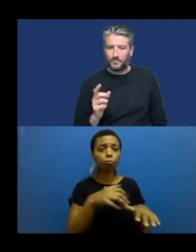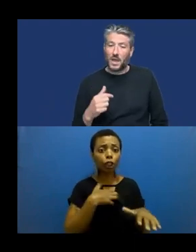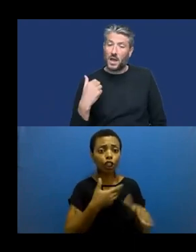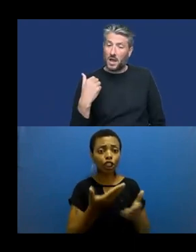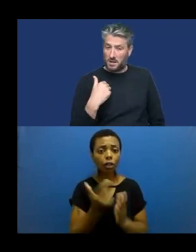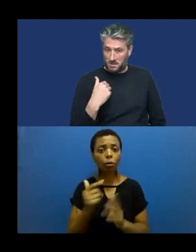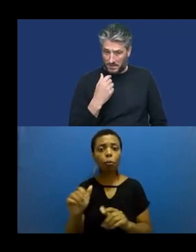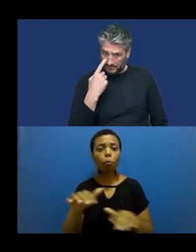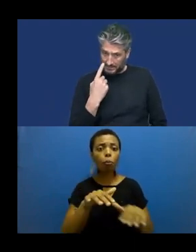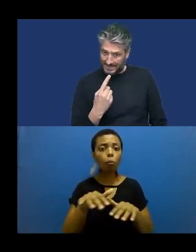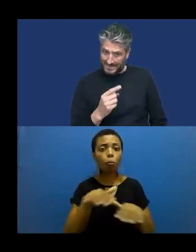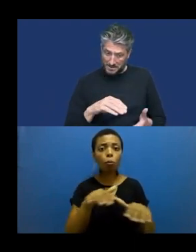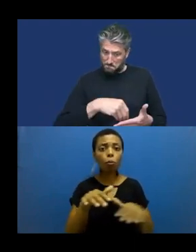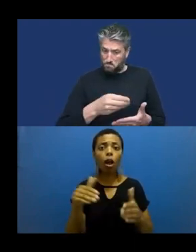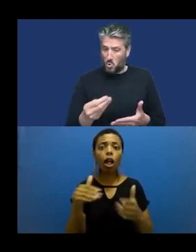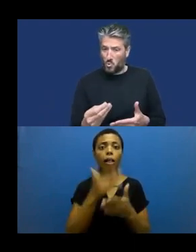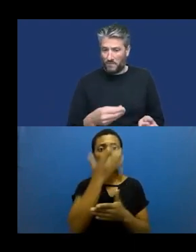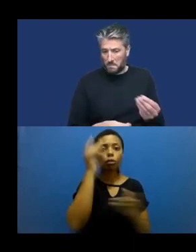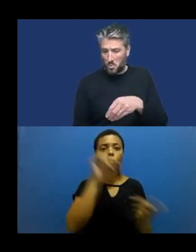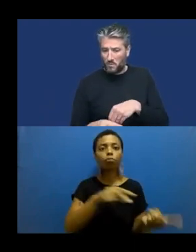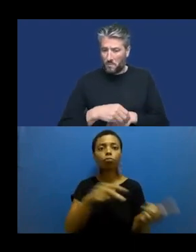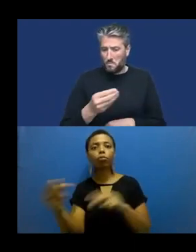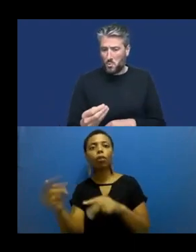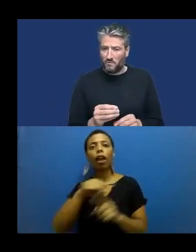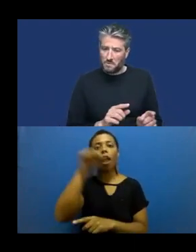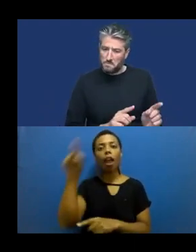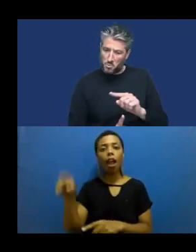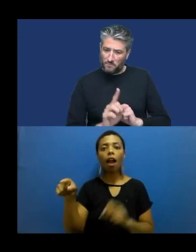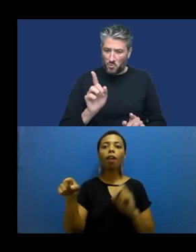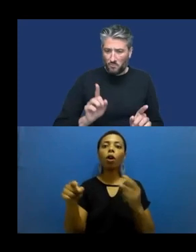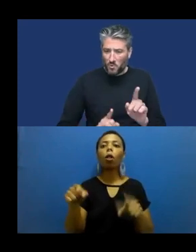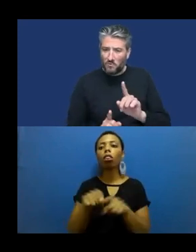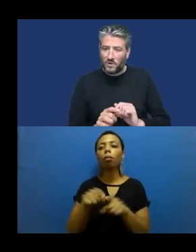handshape should move in an arc, we animate the handshape symbol.